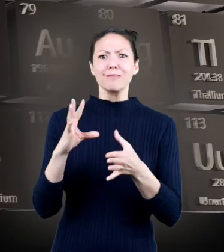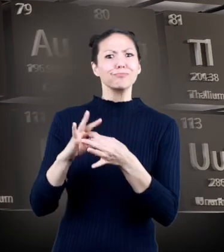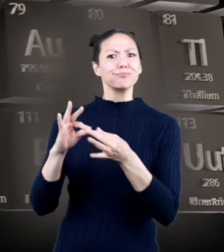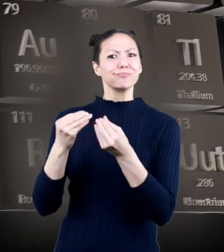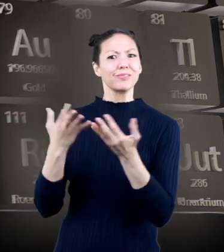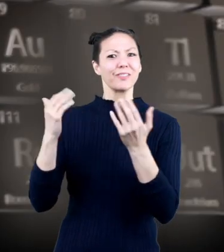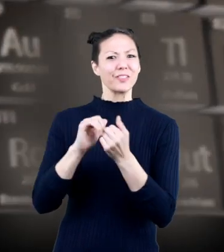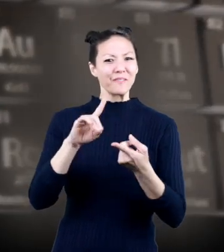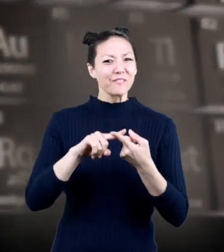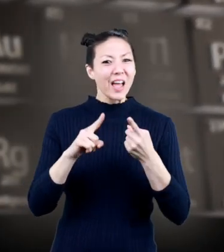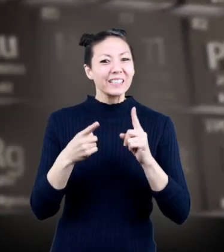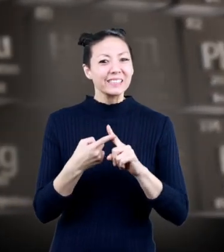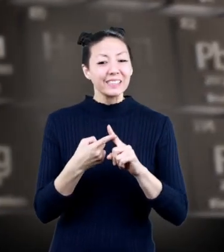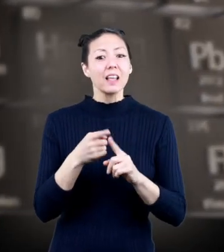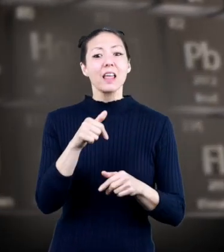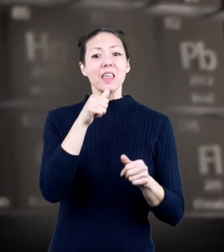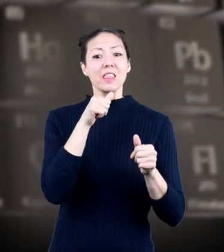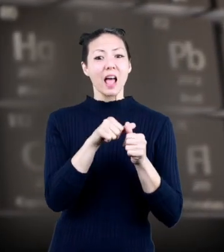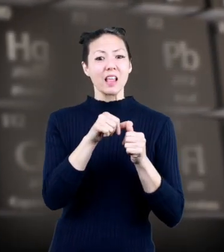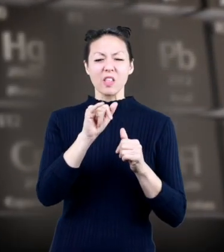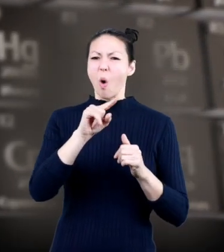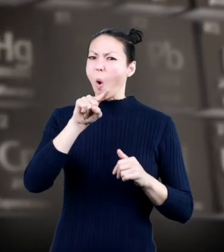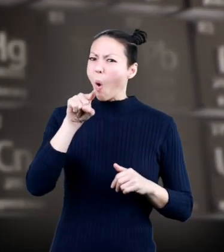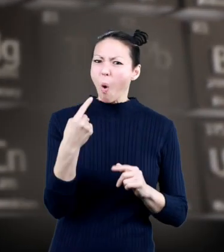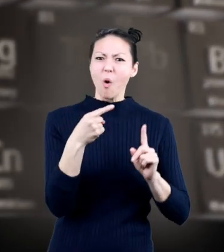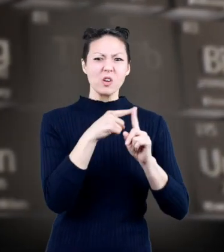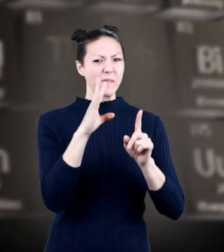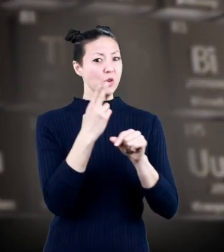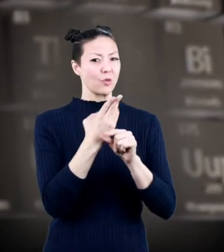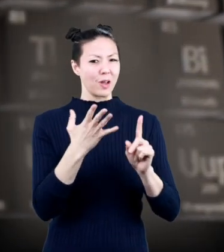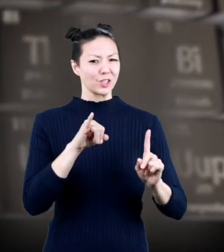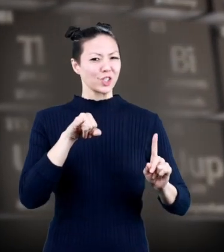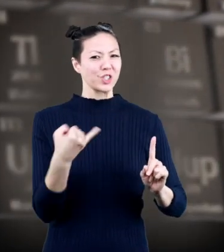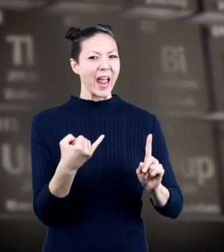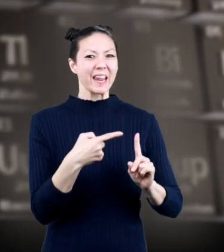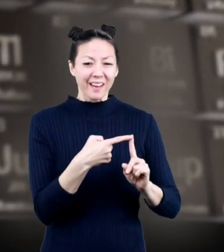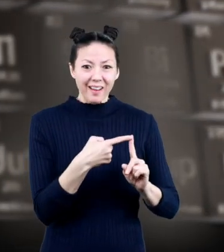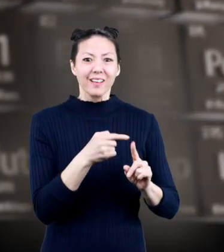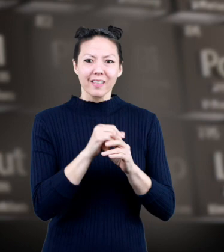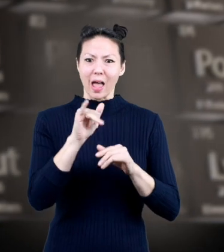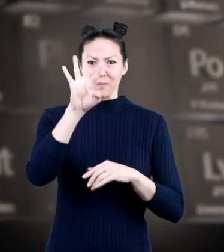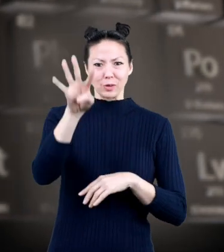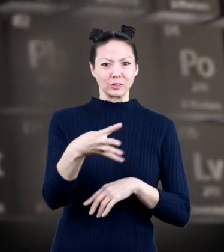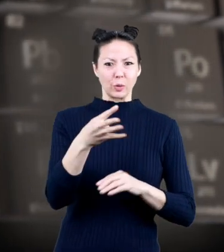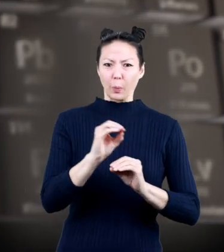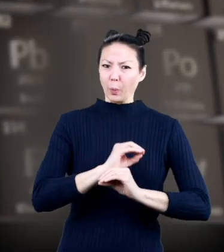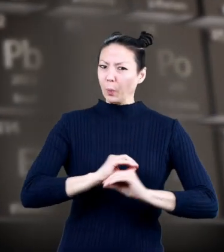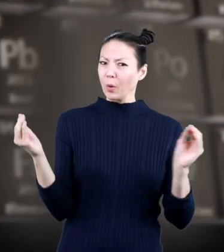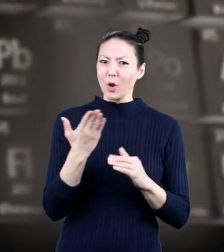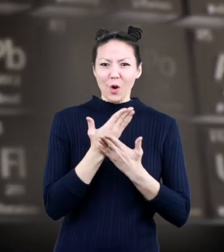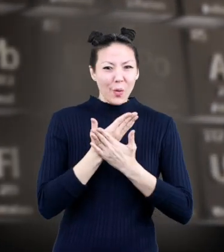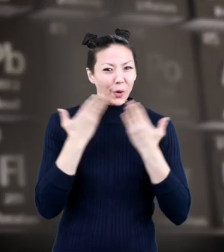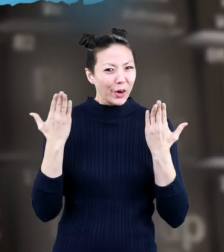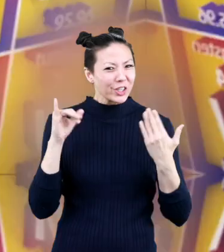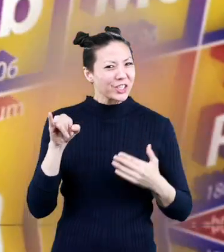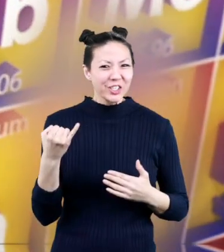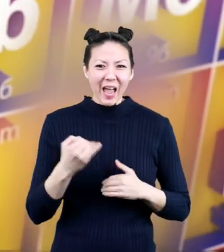can share with your friends j is the only letter never used in the periodic table of elements